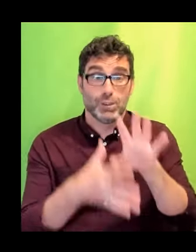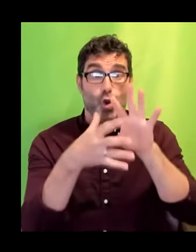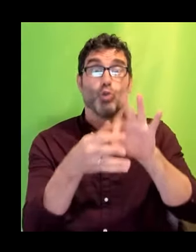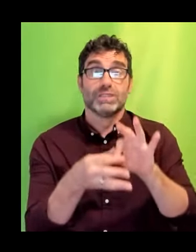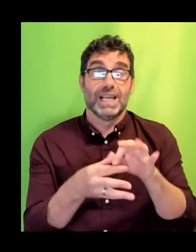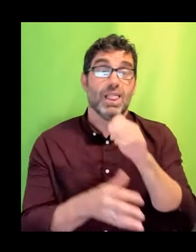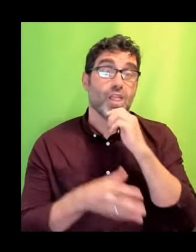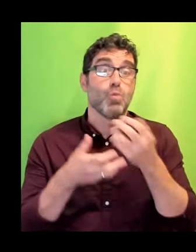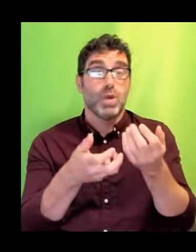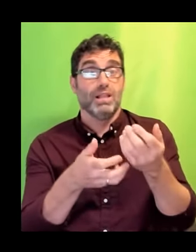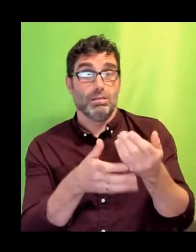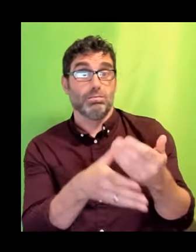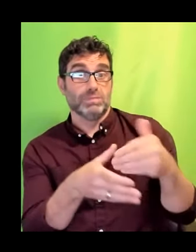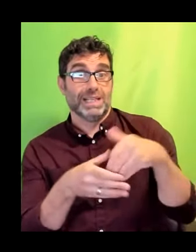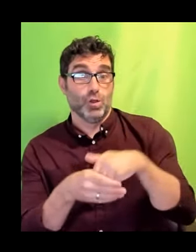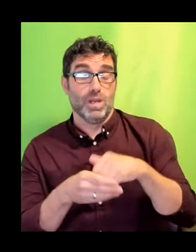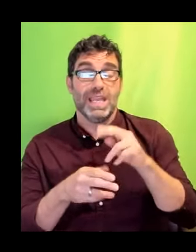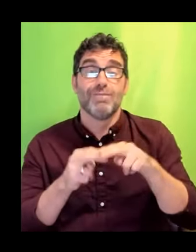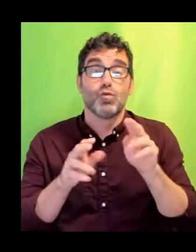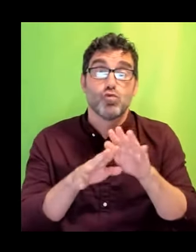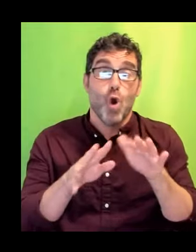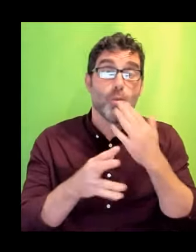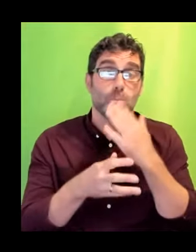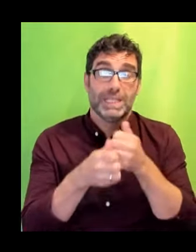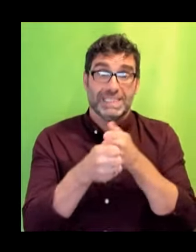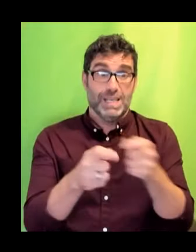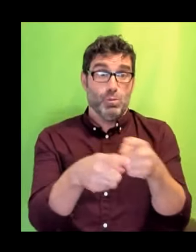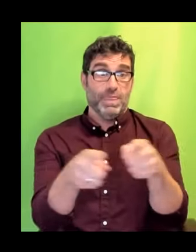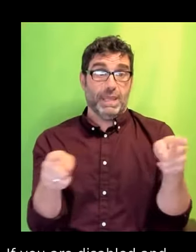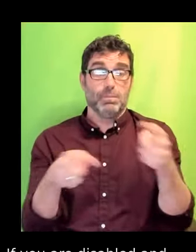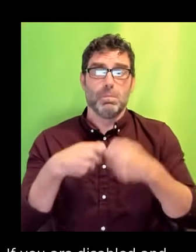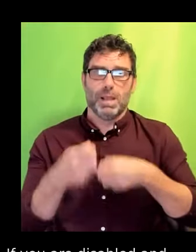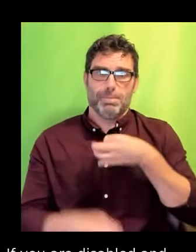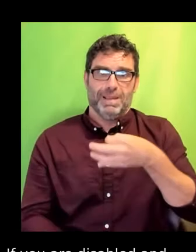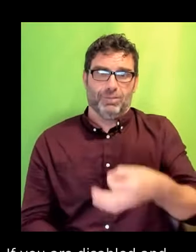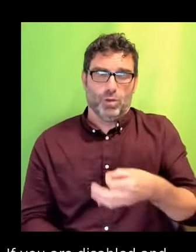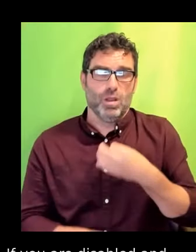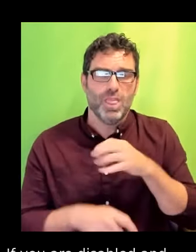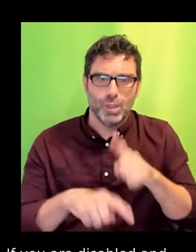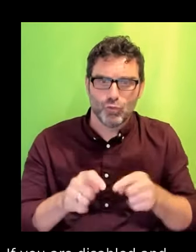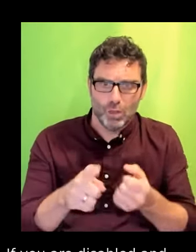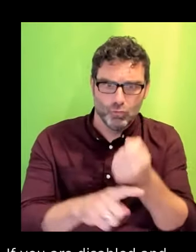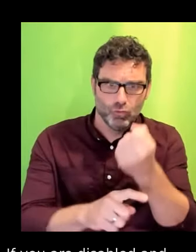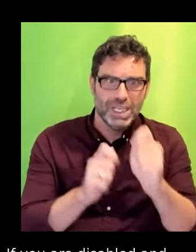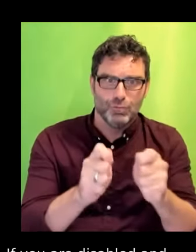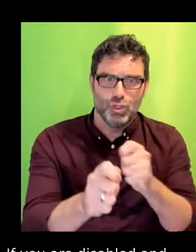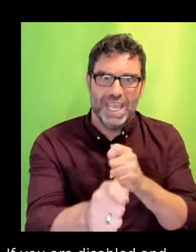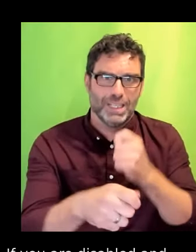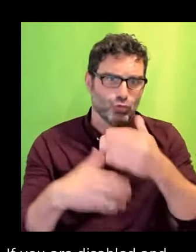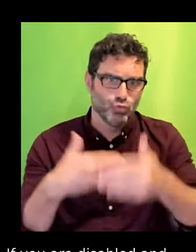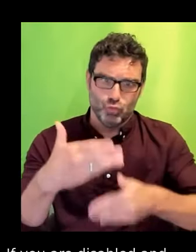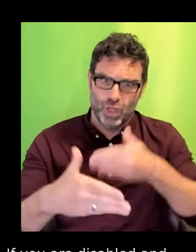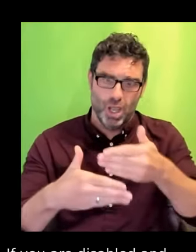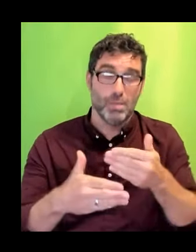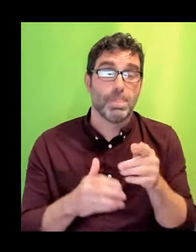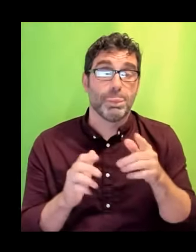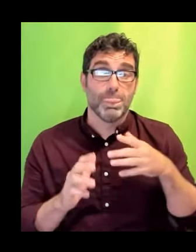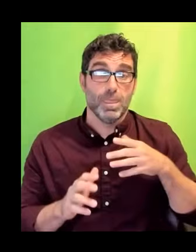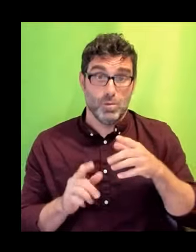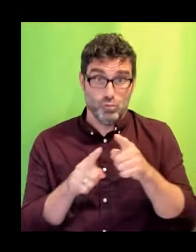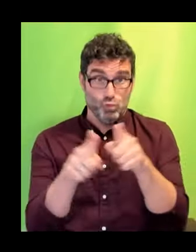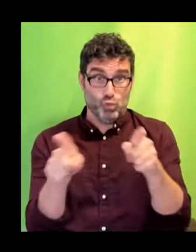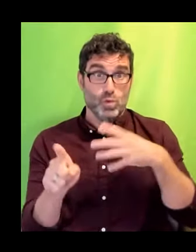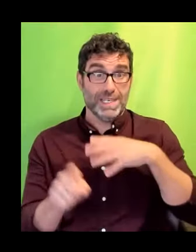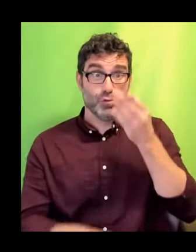aren't, help them. They are working all the time for change. They need to be listened to now more than ever. Give them